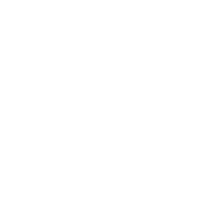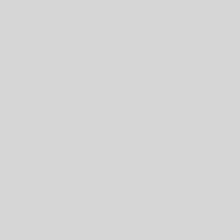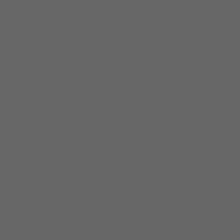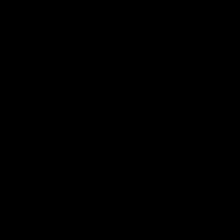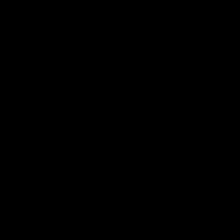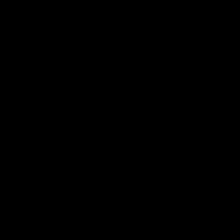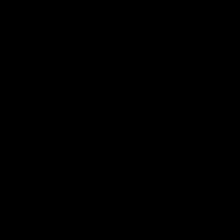I'll Let's do